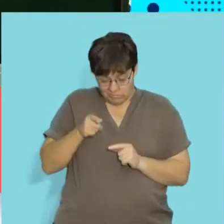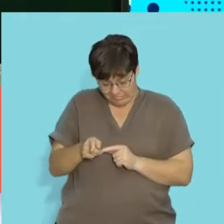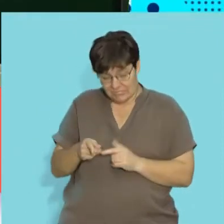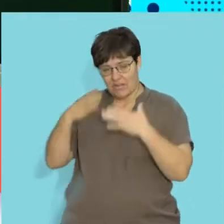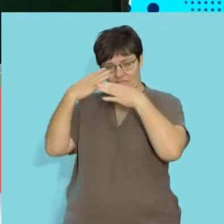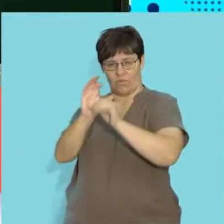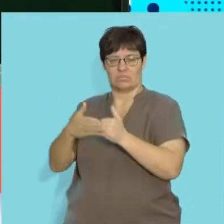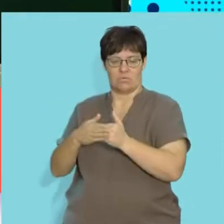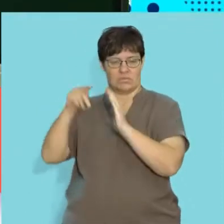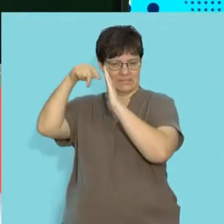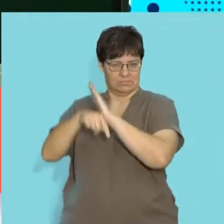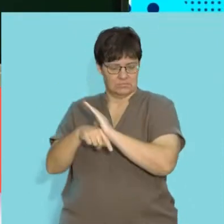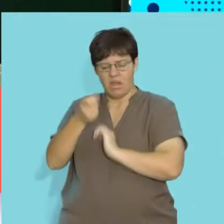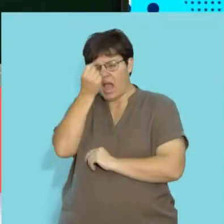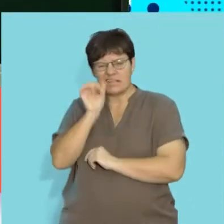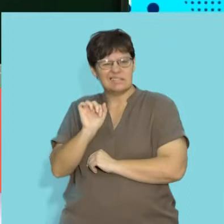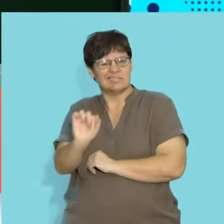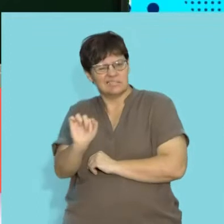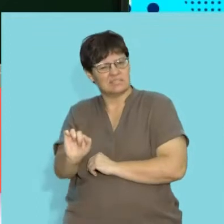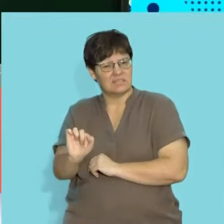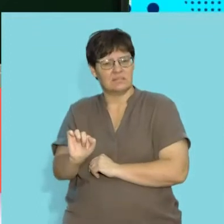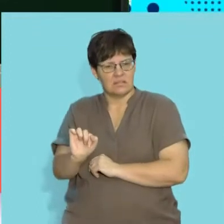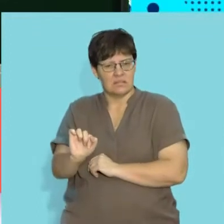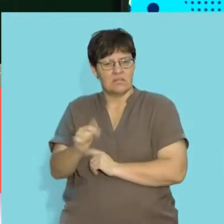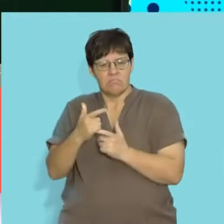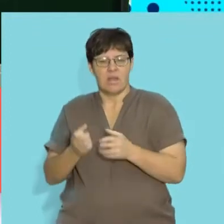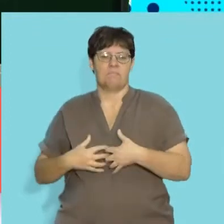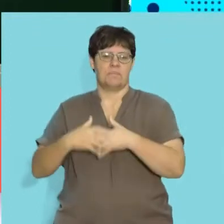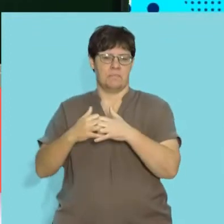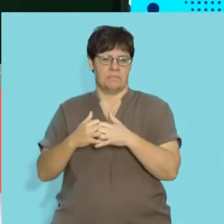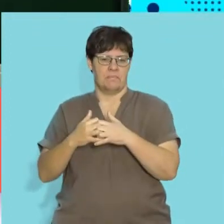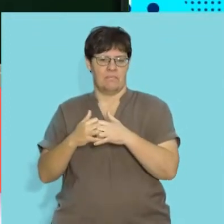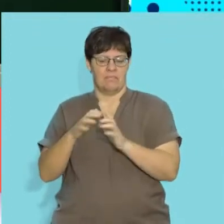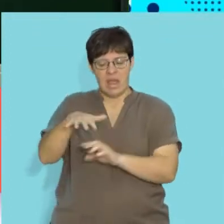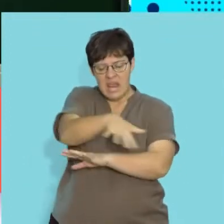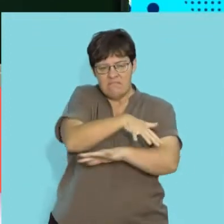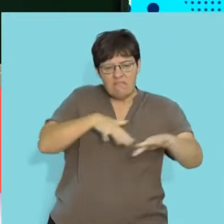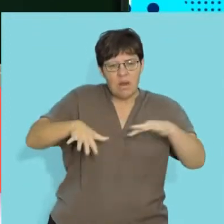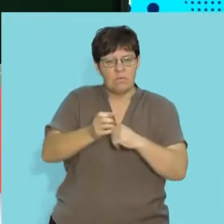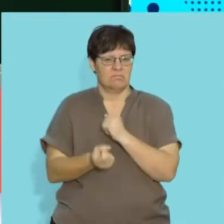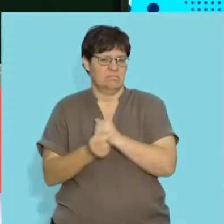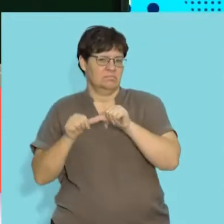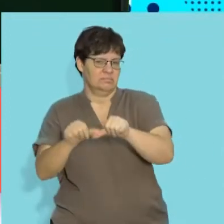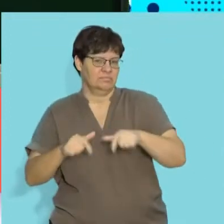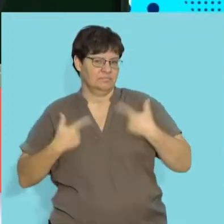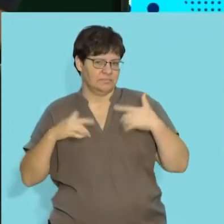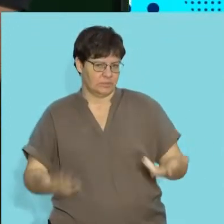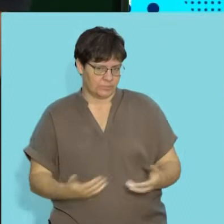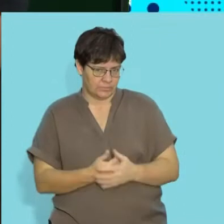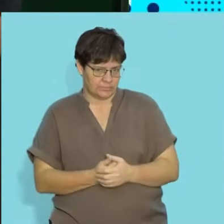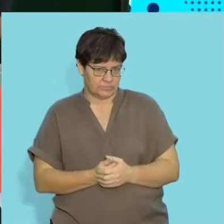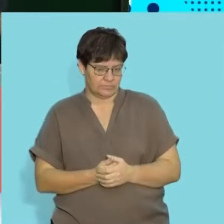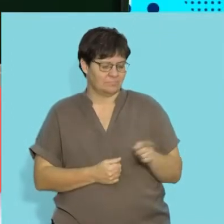more of the biotic components, and look at understanding how these biotic components exist in their environments. So,